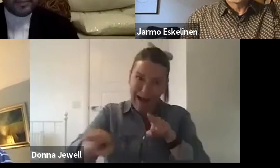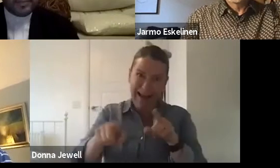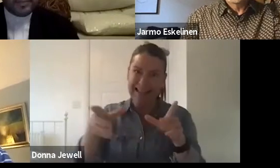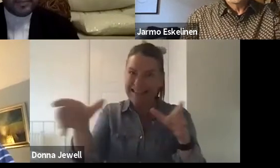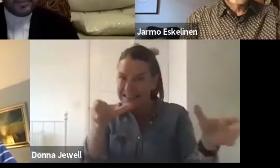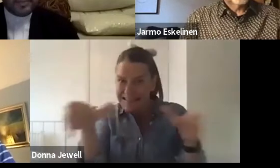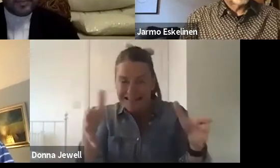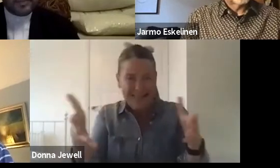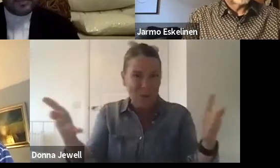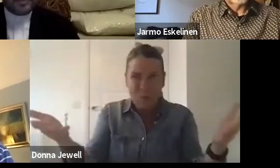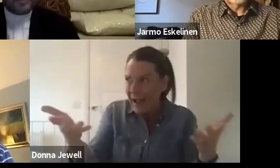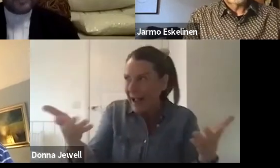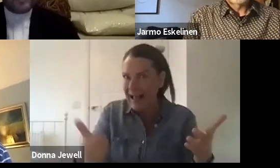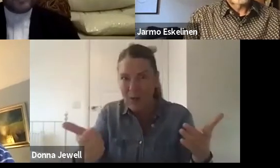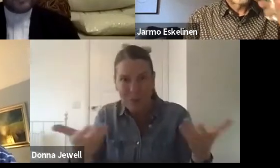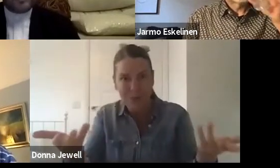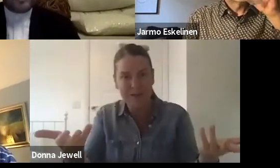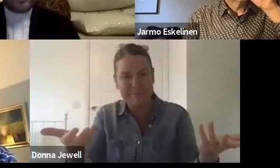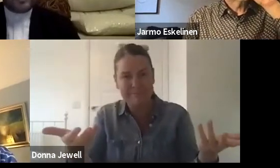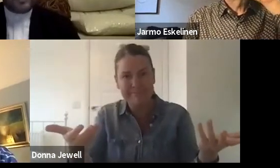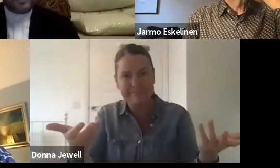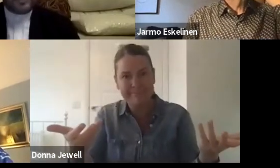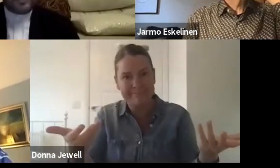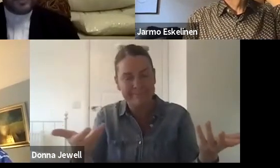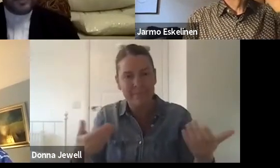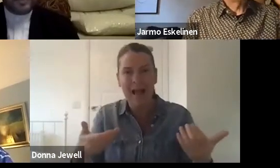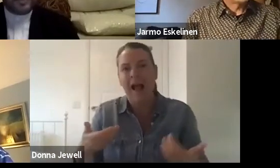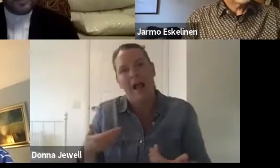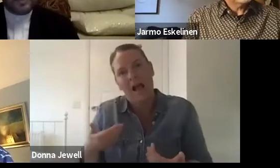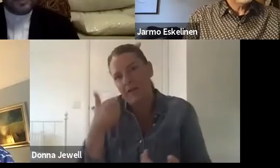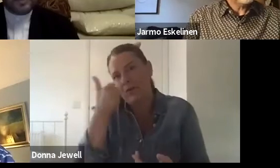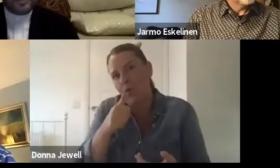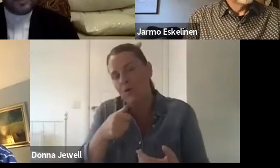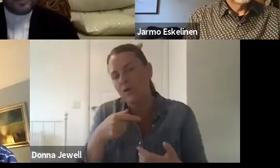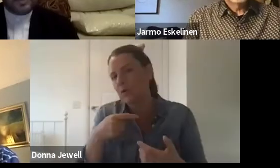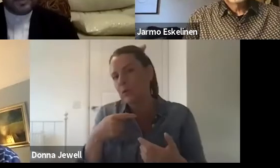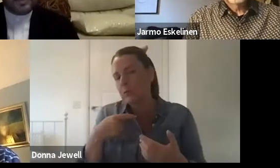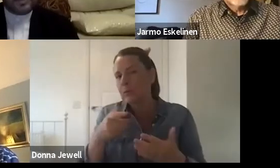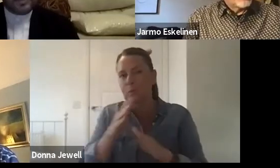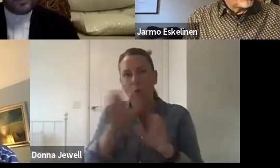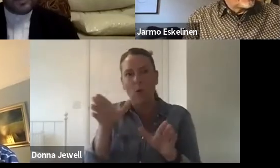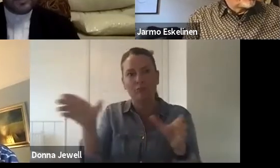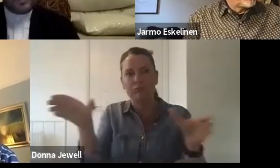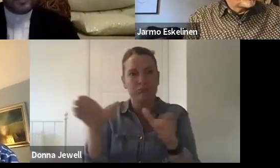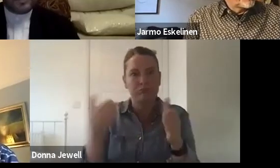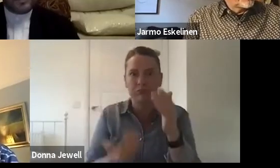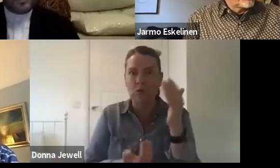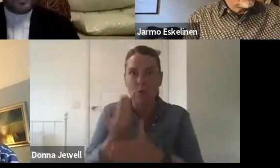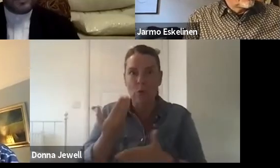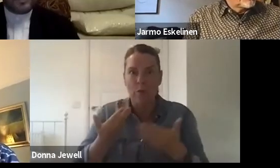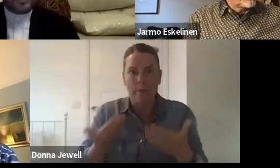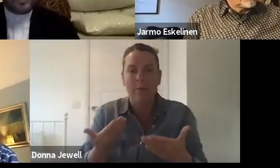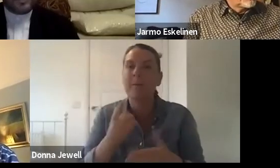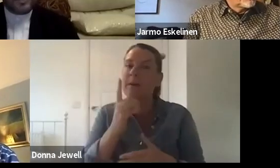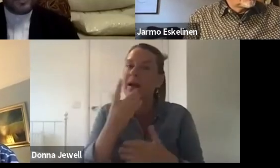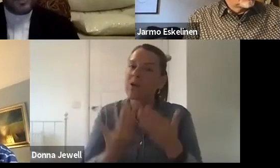In a period where we're making very, very few appointments, we have launched a new scheme called the Chancellor's Fellows